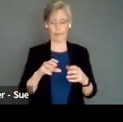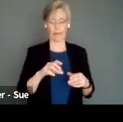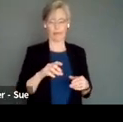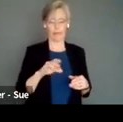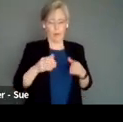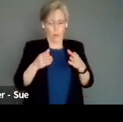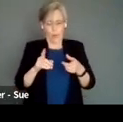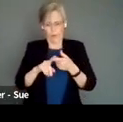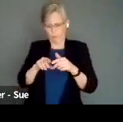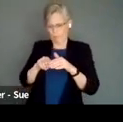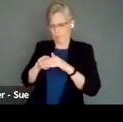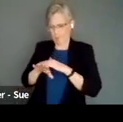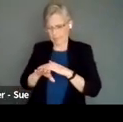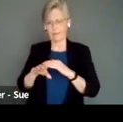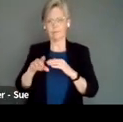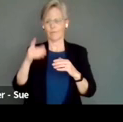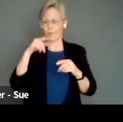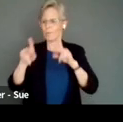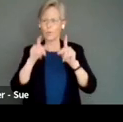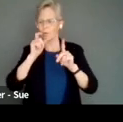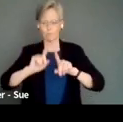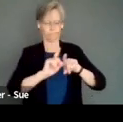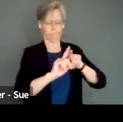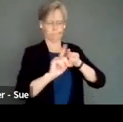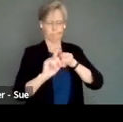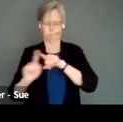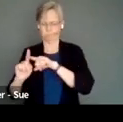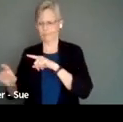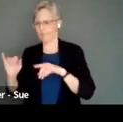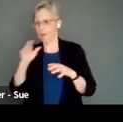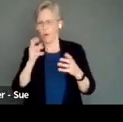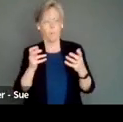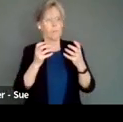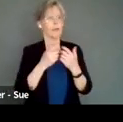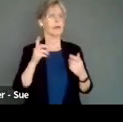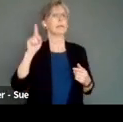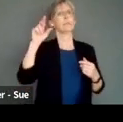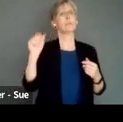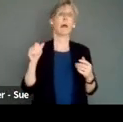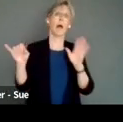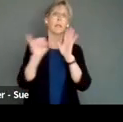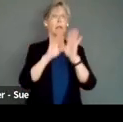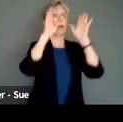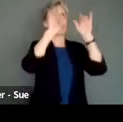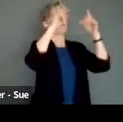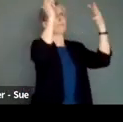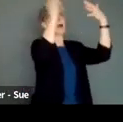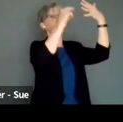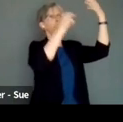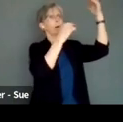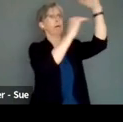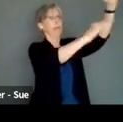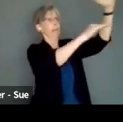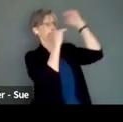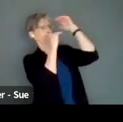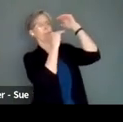disability community for people who are more diverse and don't necessarily align with the politics of disability identity. So the major